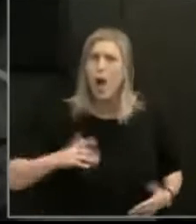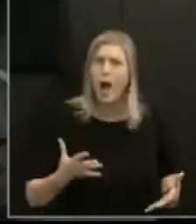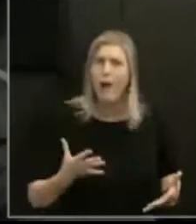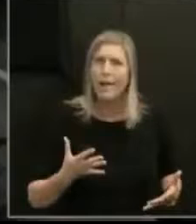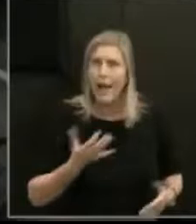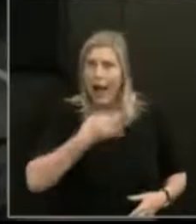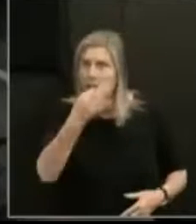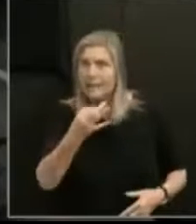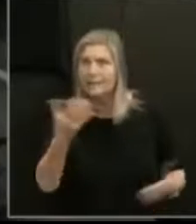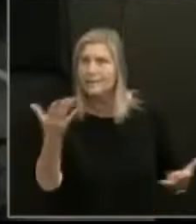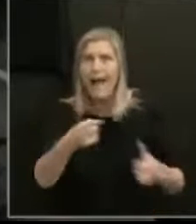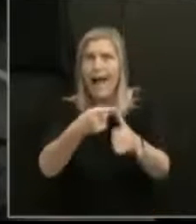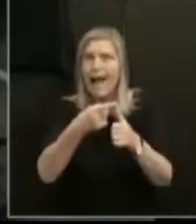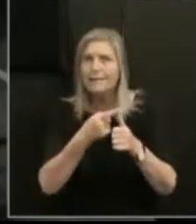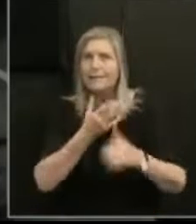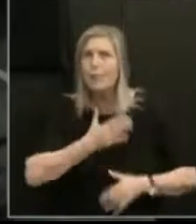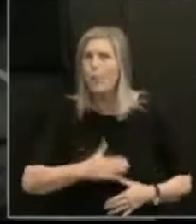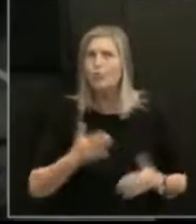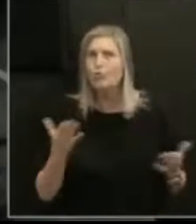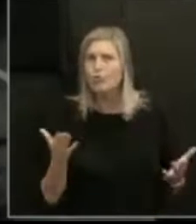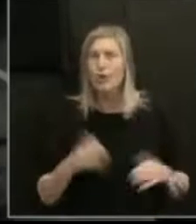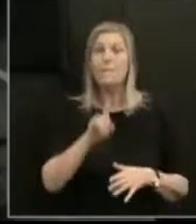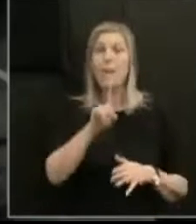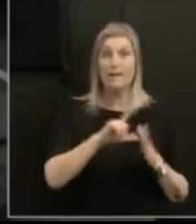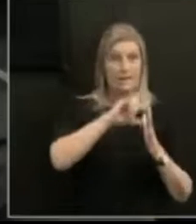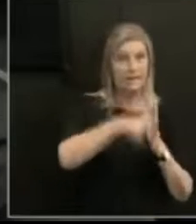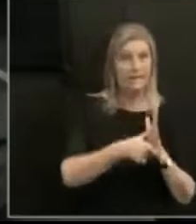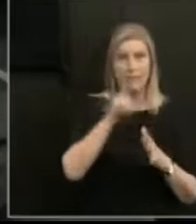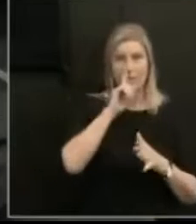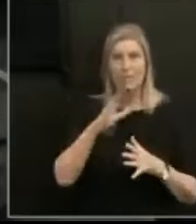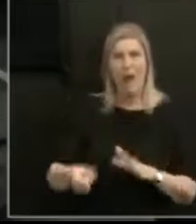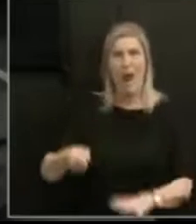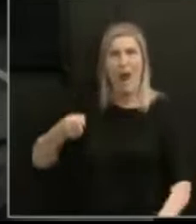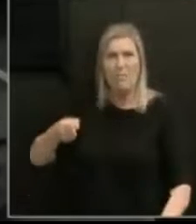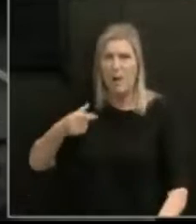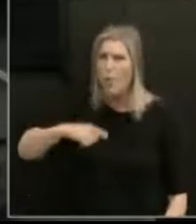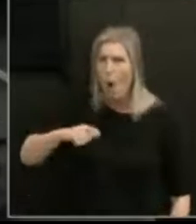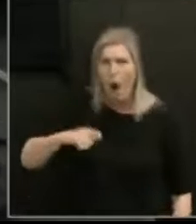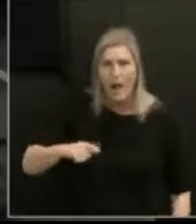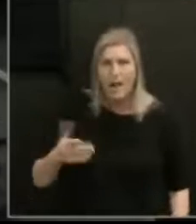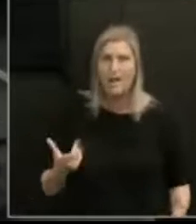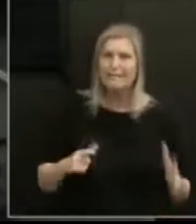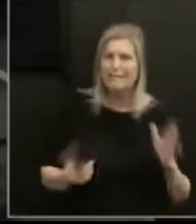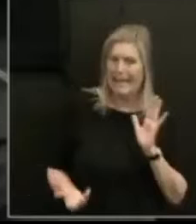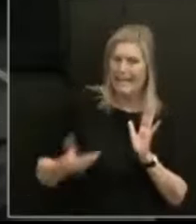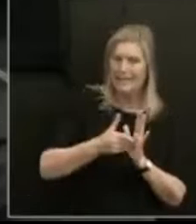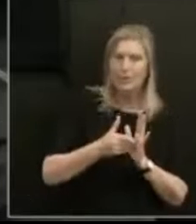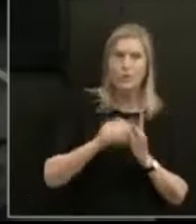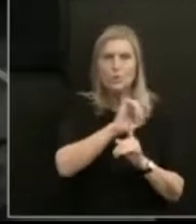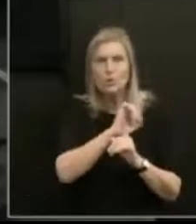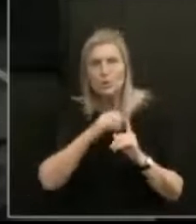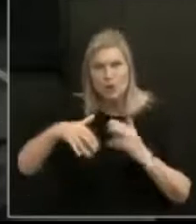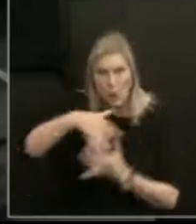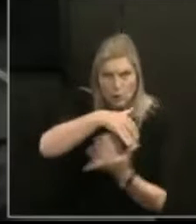But disabled people may be further hindered by additional social, physical and emotional barriers.